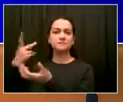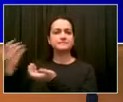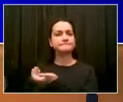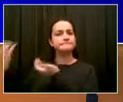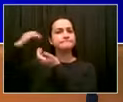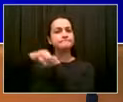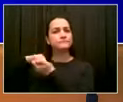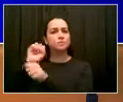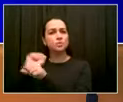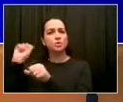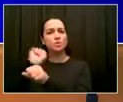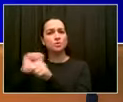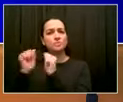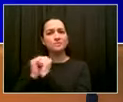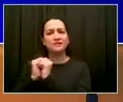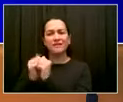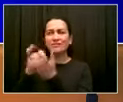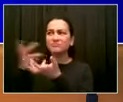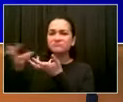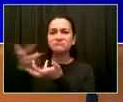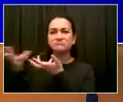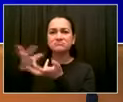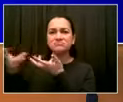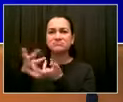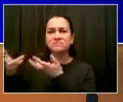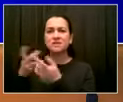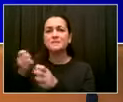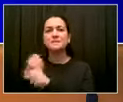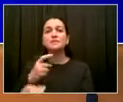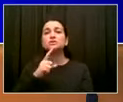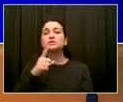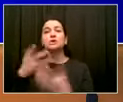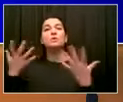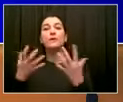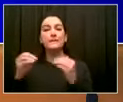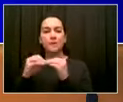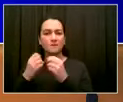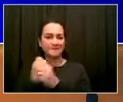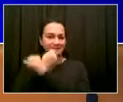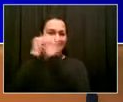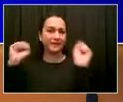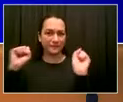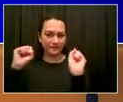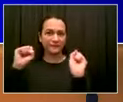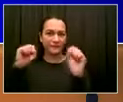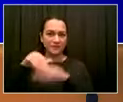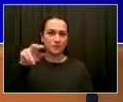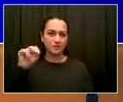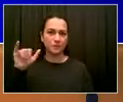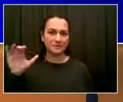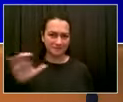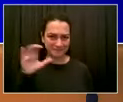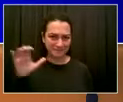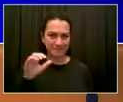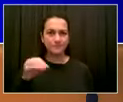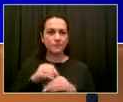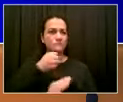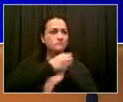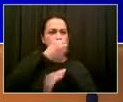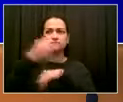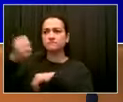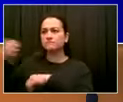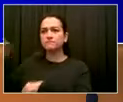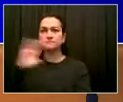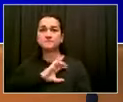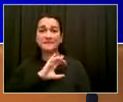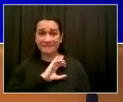summer of 2022. Today, we want to talk about a very specific effort to fight gun violence in a targeted way, in a place